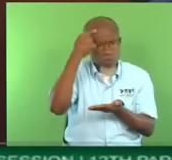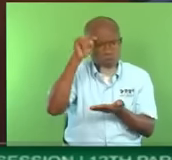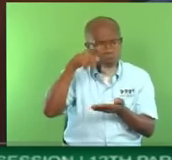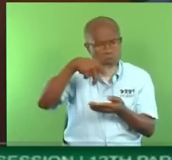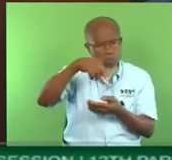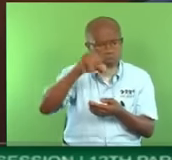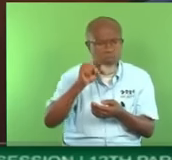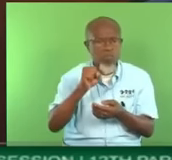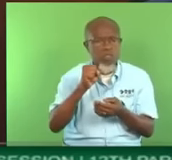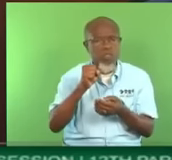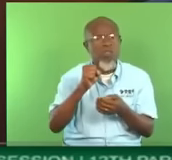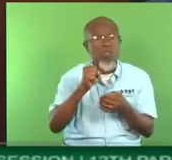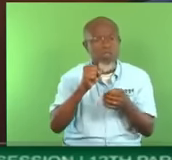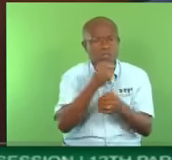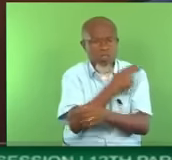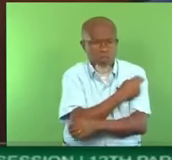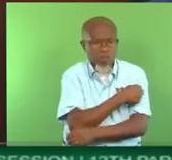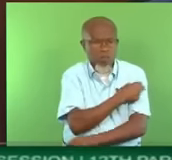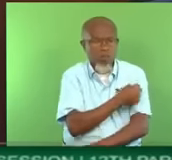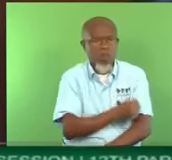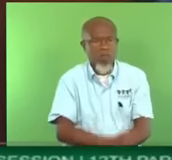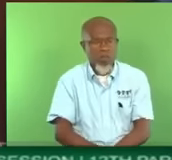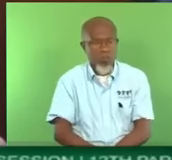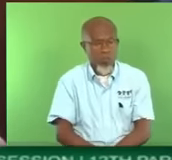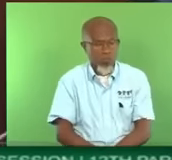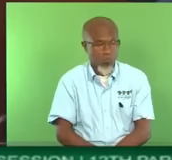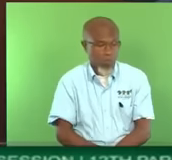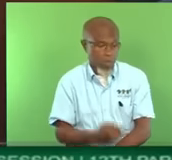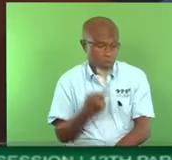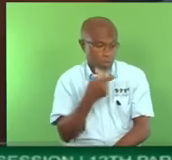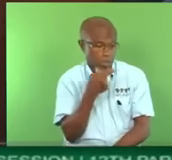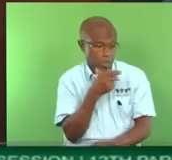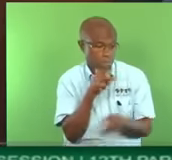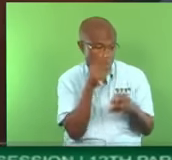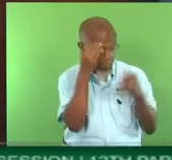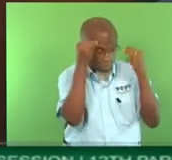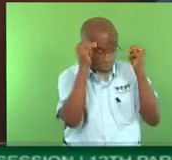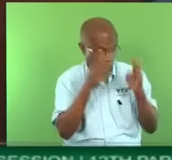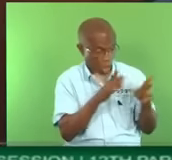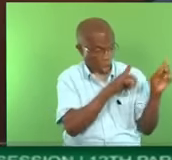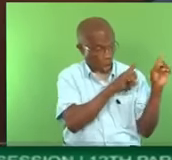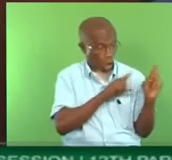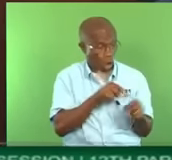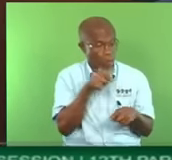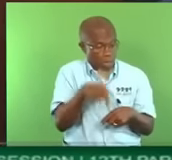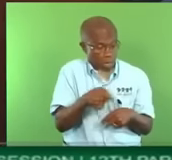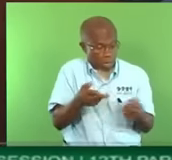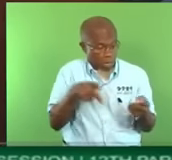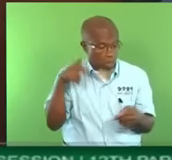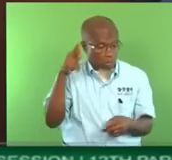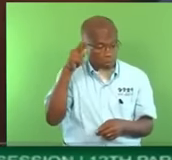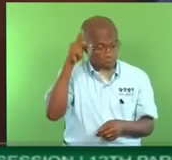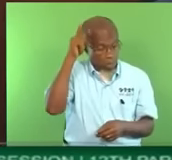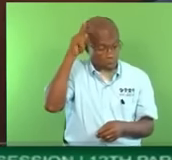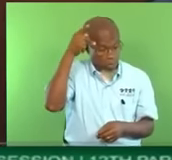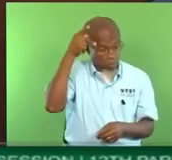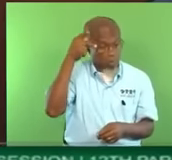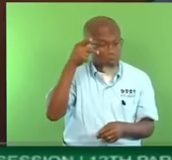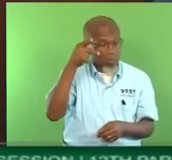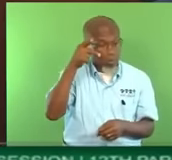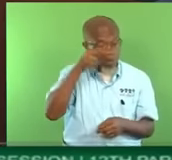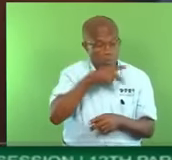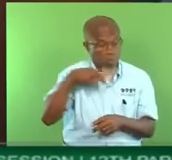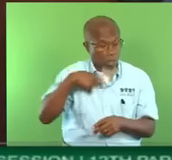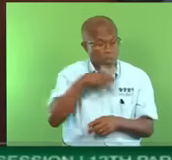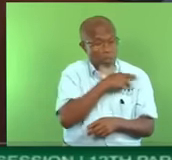So, the Minister comes to Parliament, you know, and he speaks about the Port of Spain campus, a medical